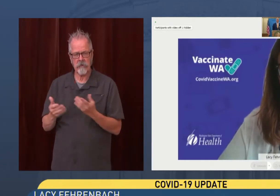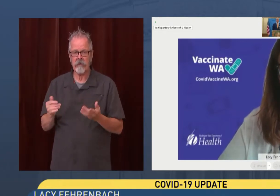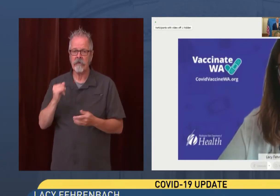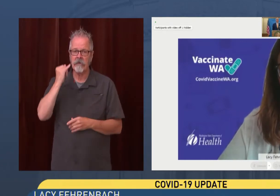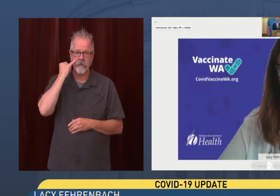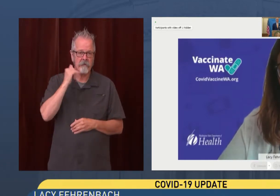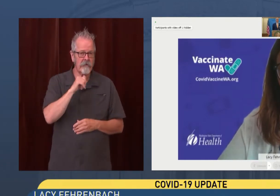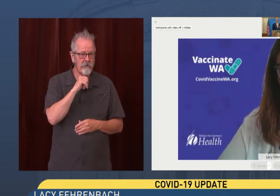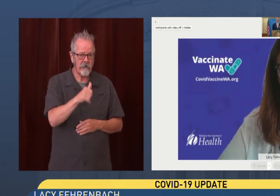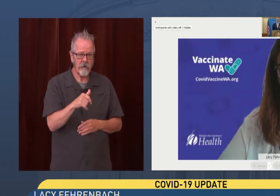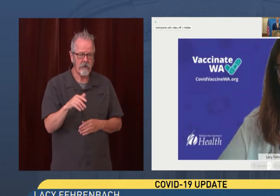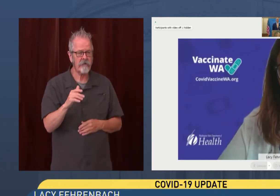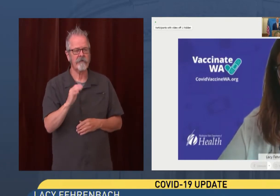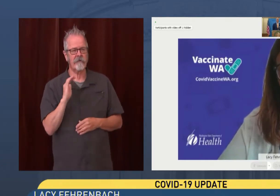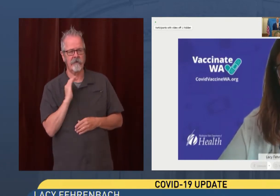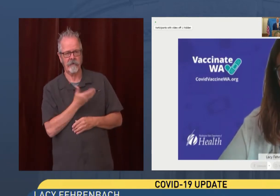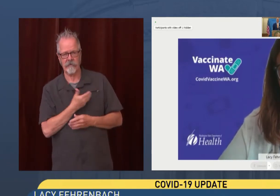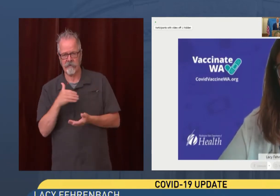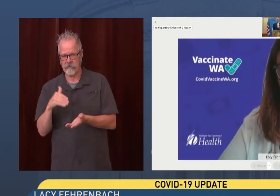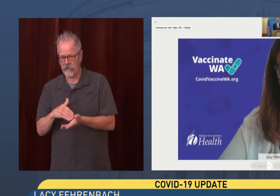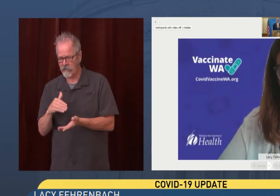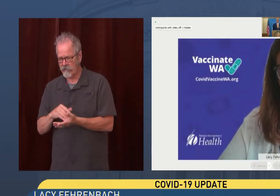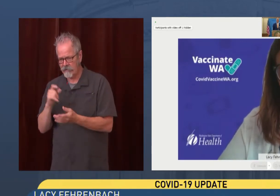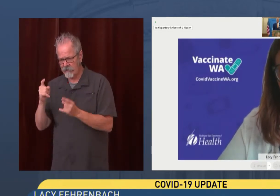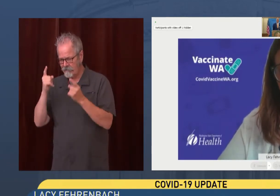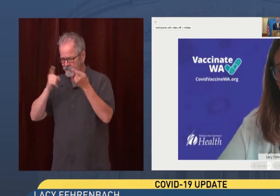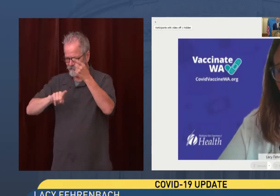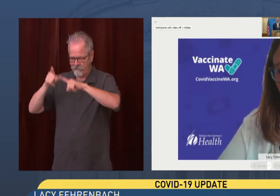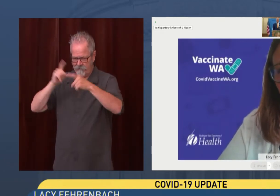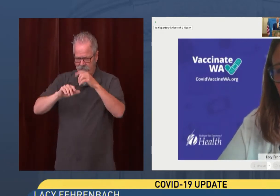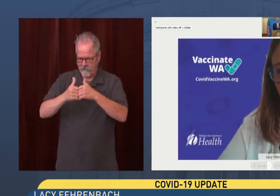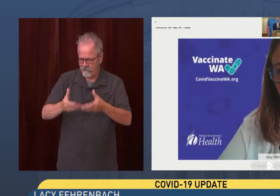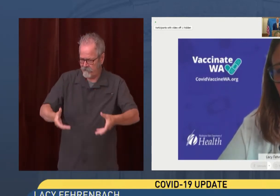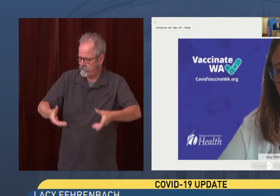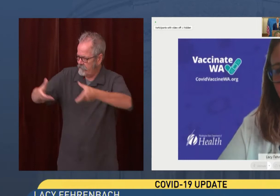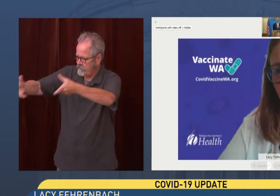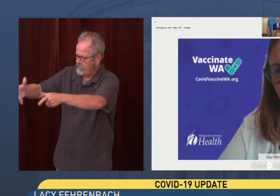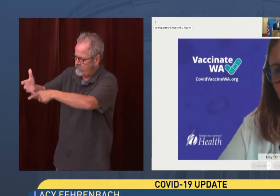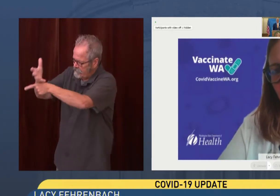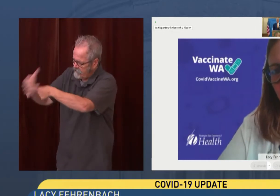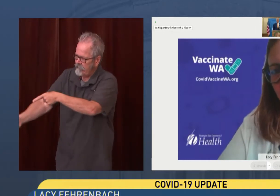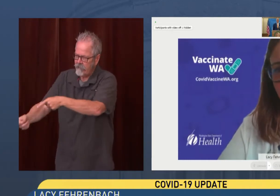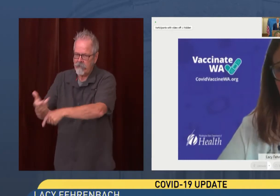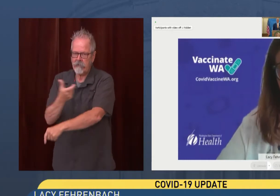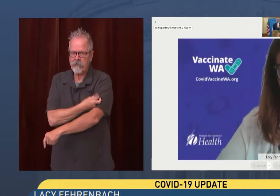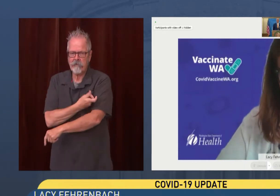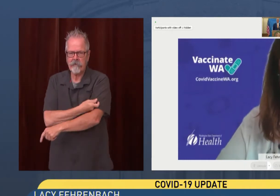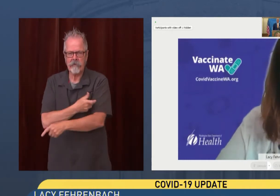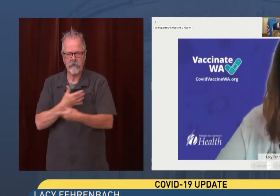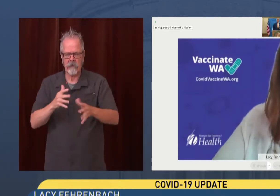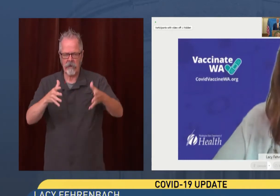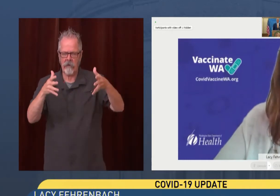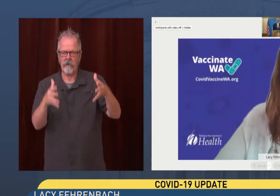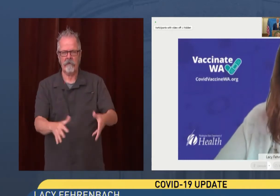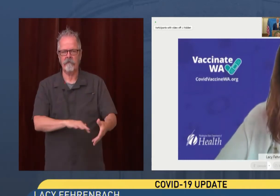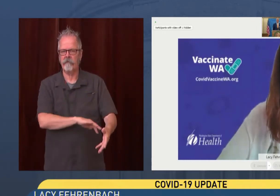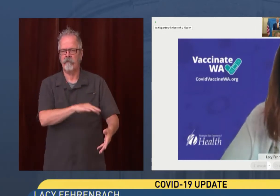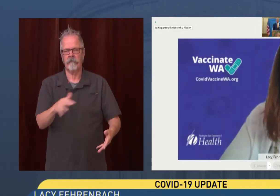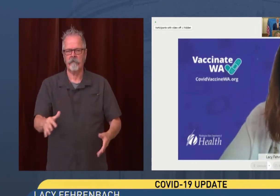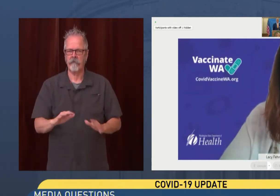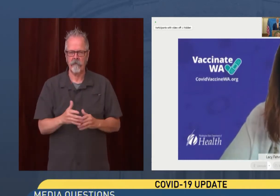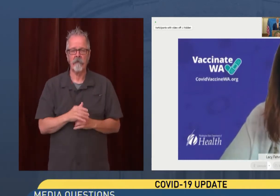move them around, or, you know, of course, the federal government to get them to other places that need it.